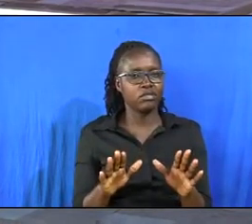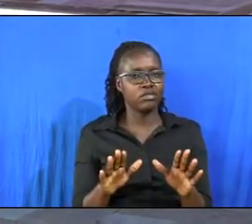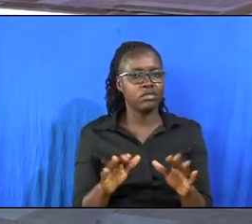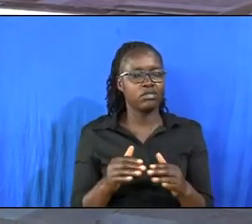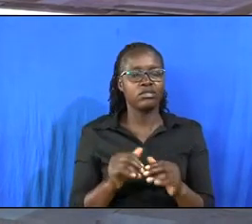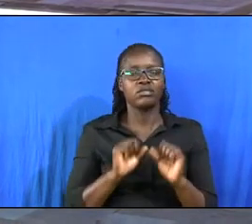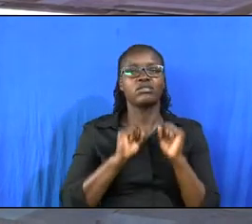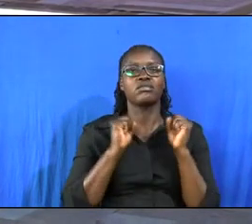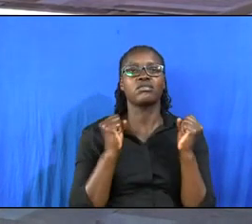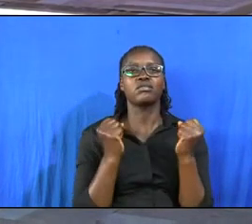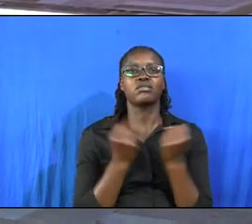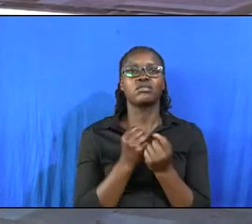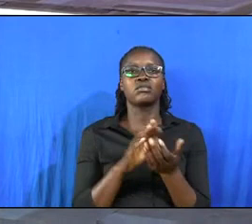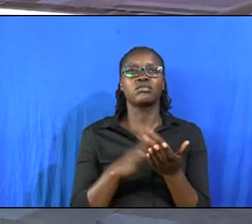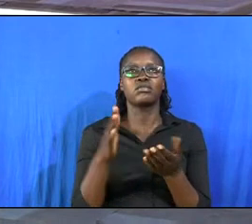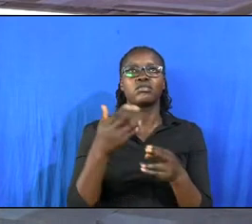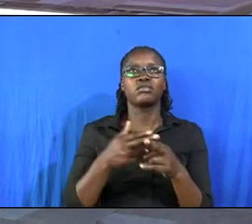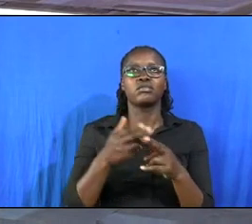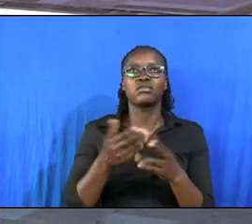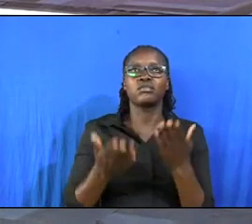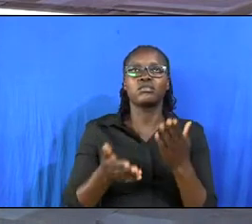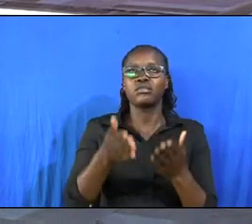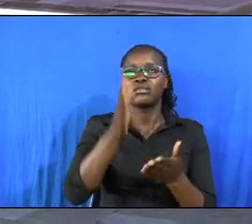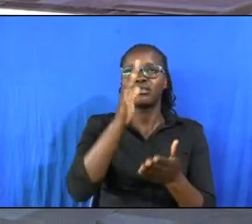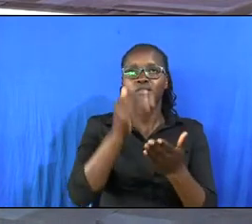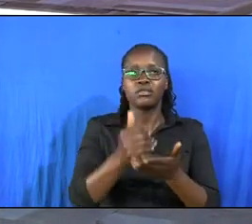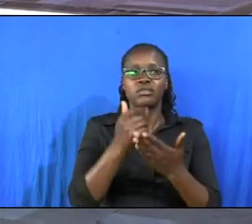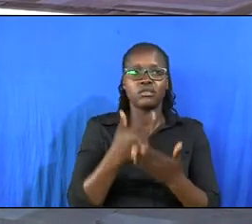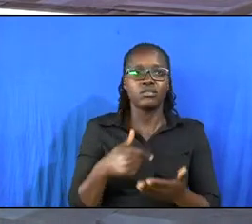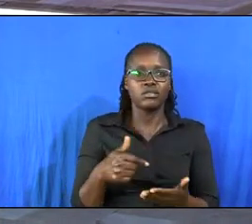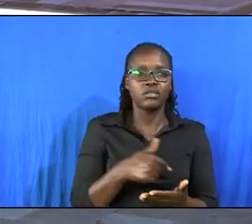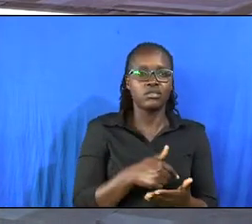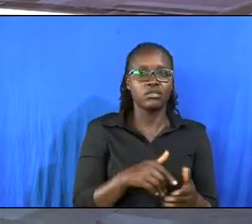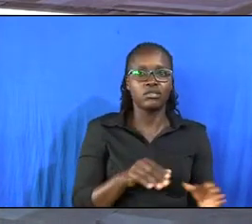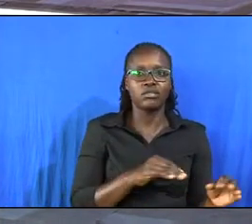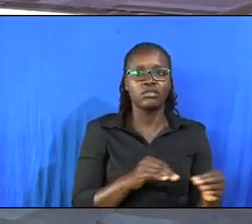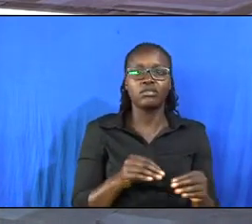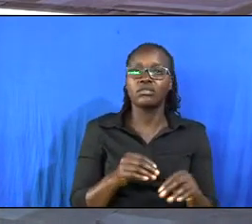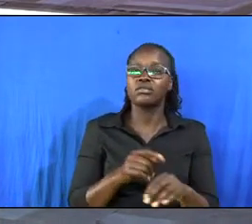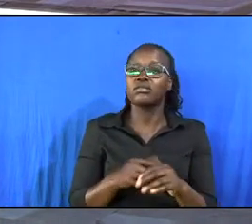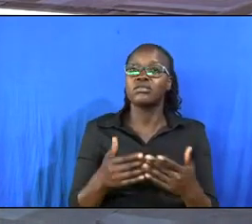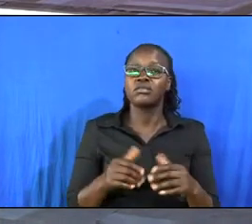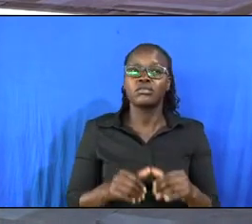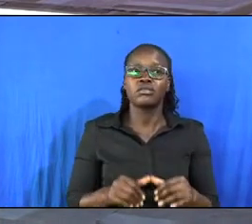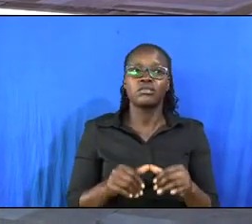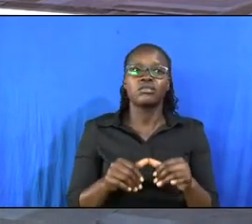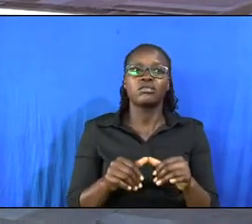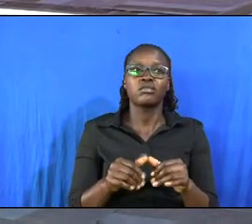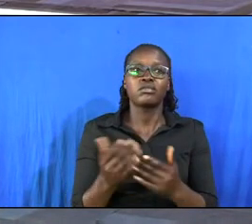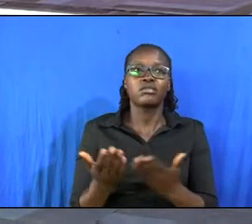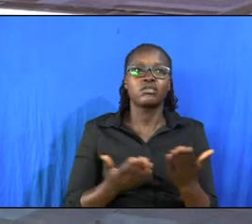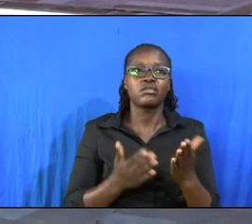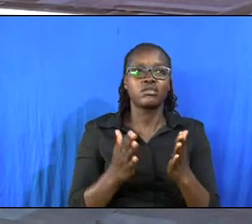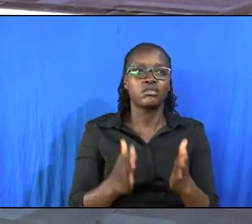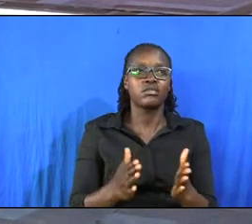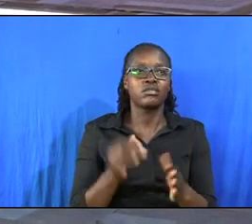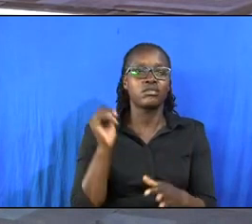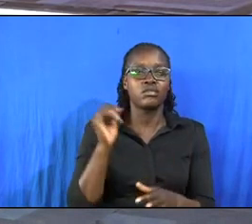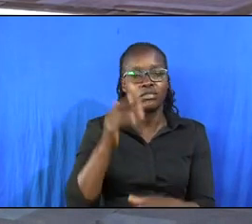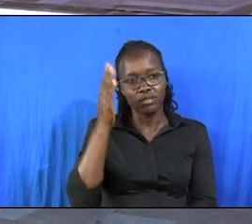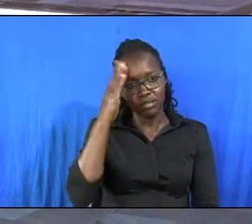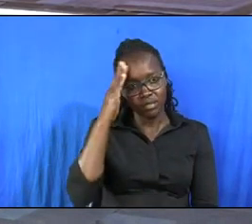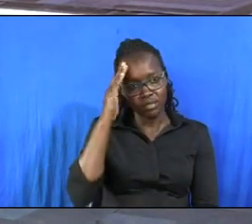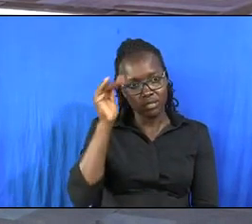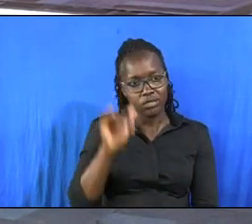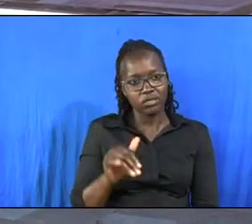larger society, for the glory of his name. May God help us that as we move along this life, as we continue as his servants, we should